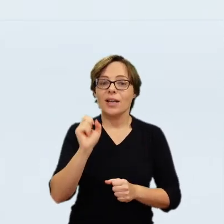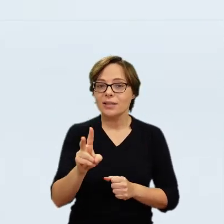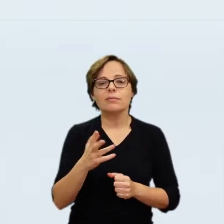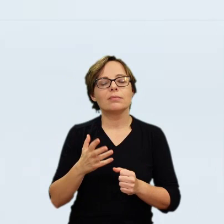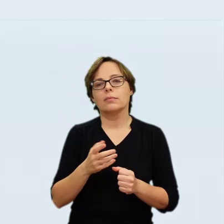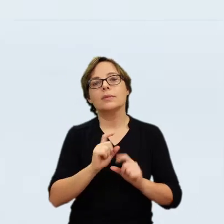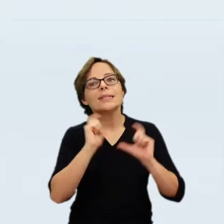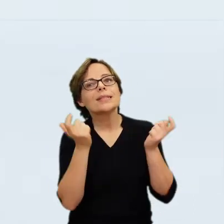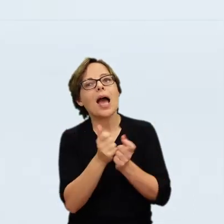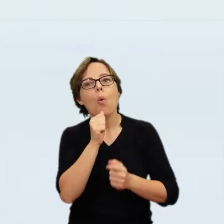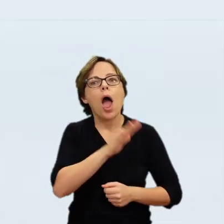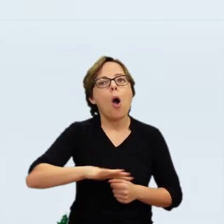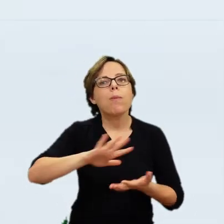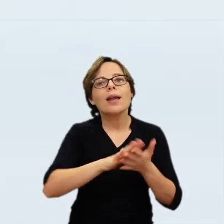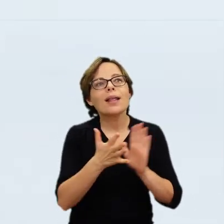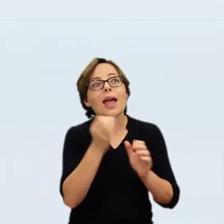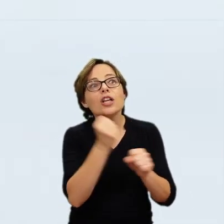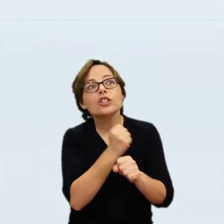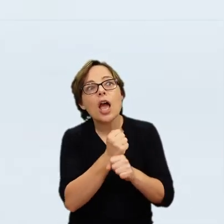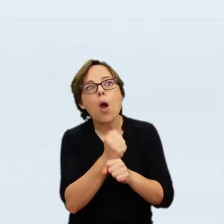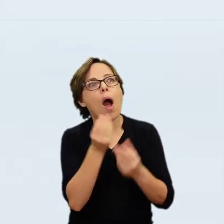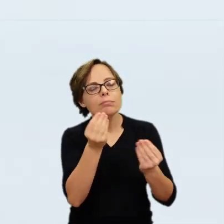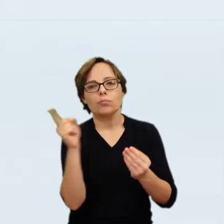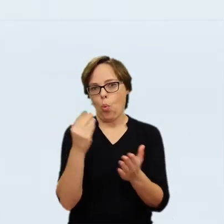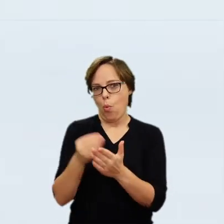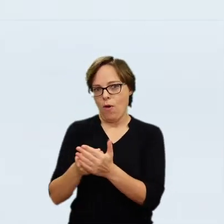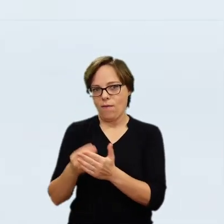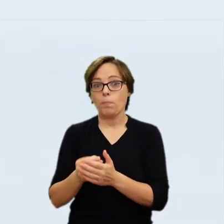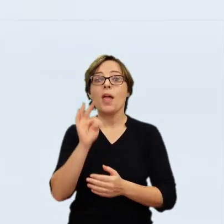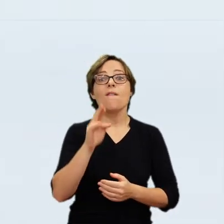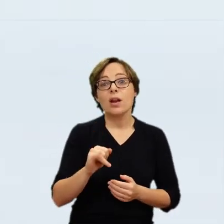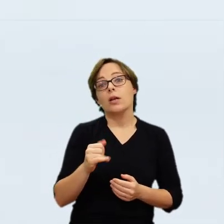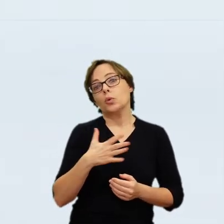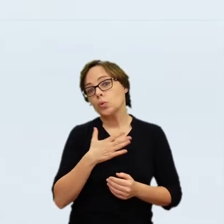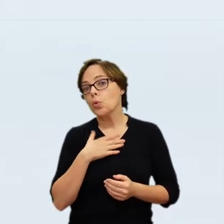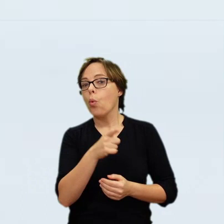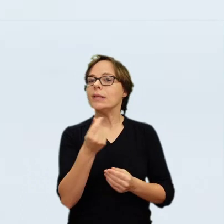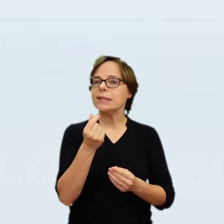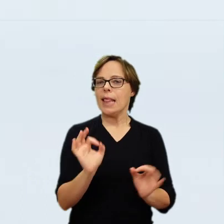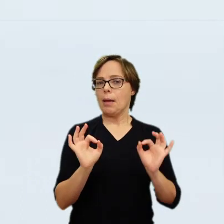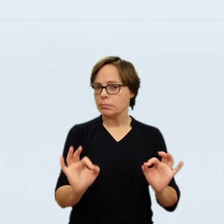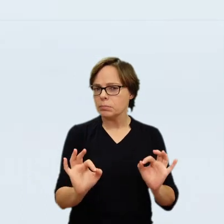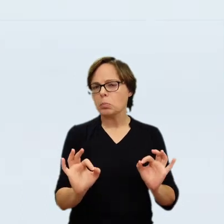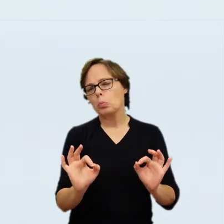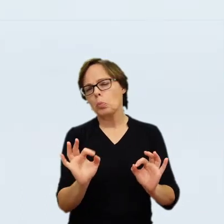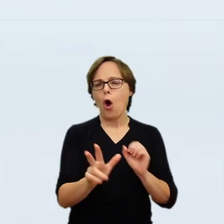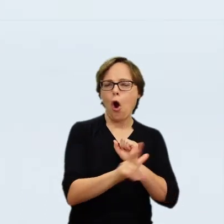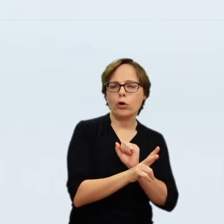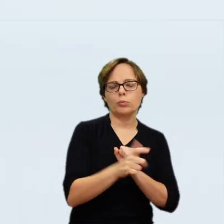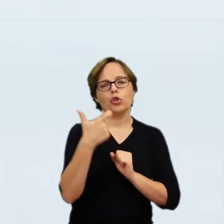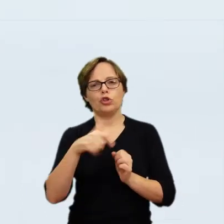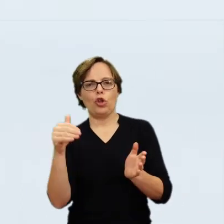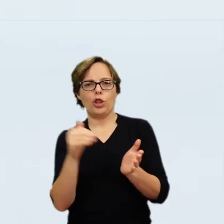Yusef Poniatowski during the auction of paintings from the Wazienki, it was bought from there by Bishop Strojnowski for 500